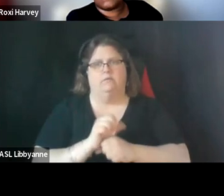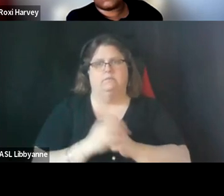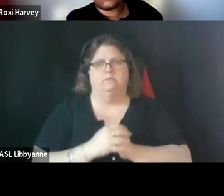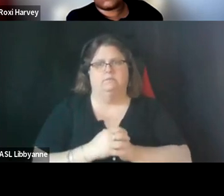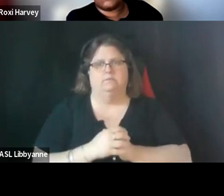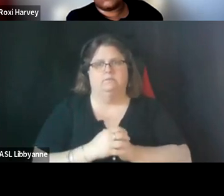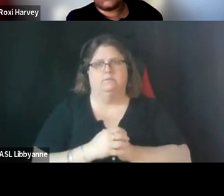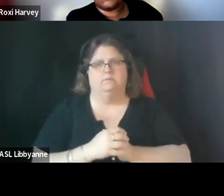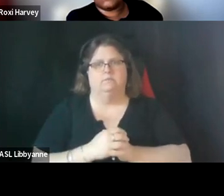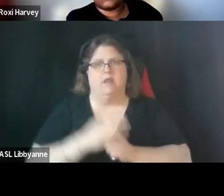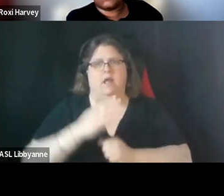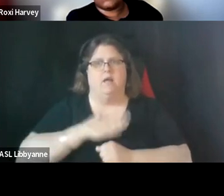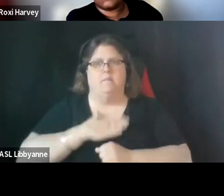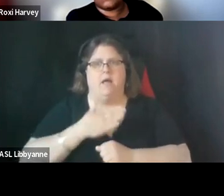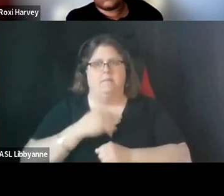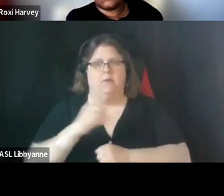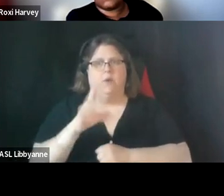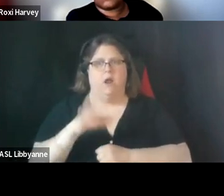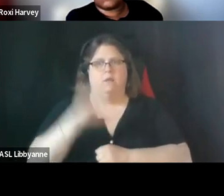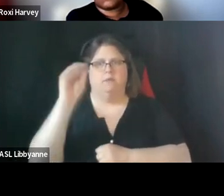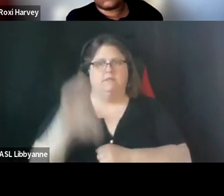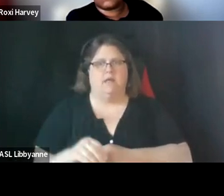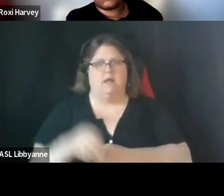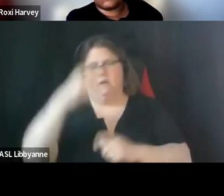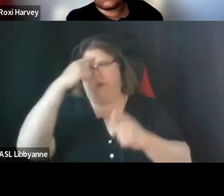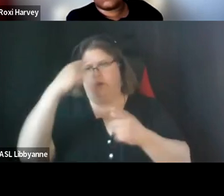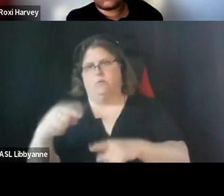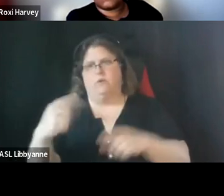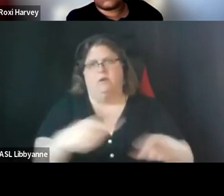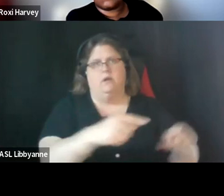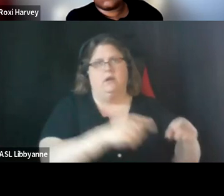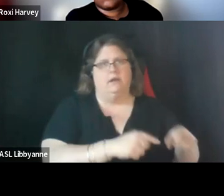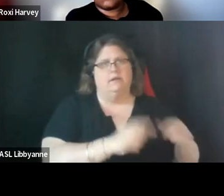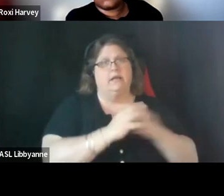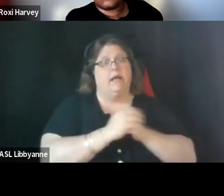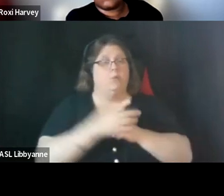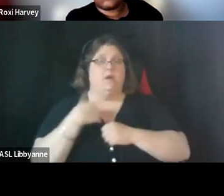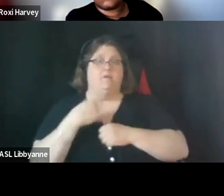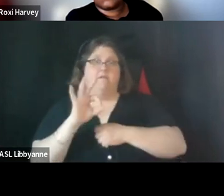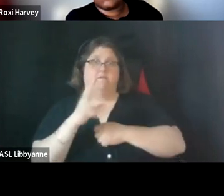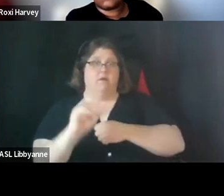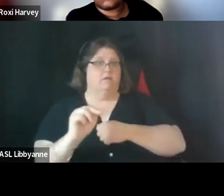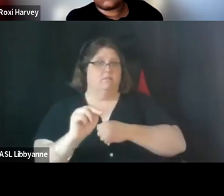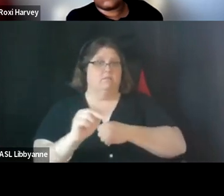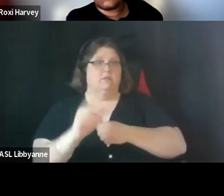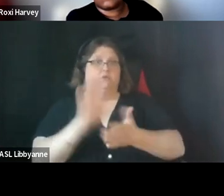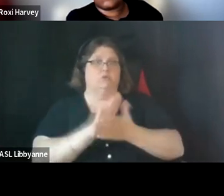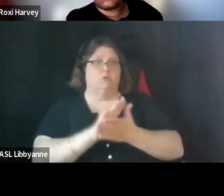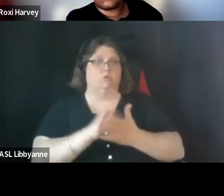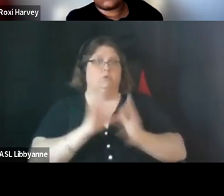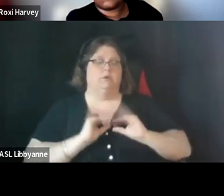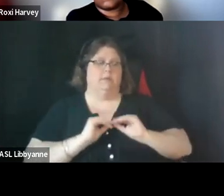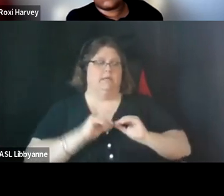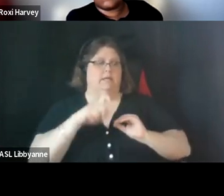unanimous um i'm glad that we have a firm that we can proceed with uh once the school committee votes on this all right